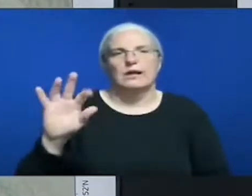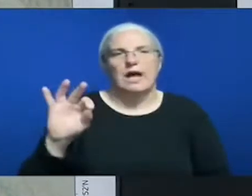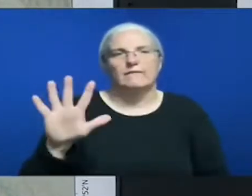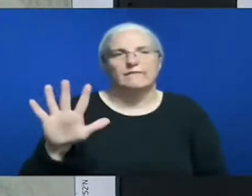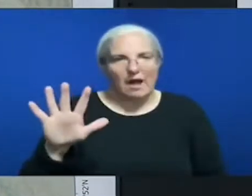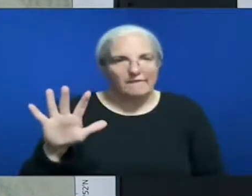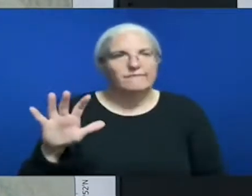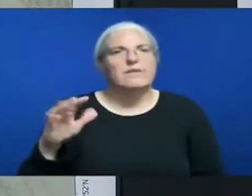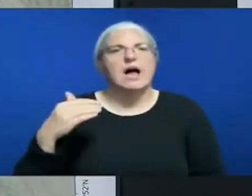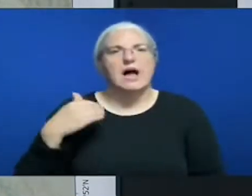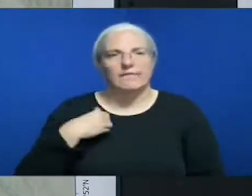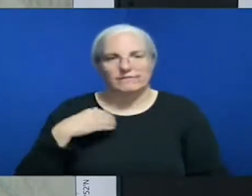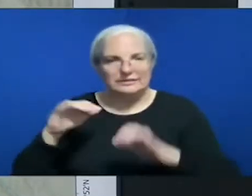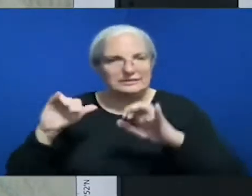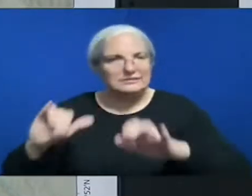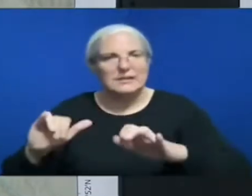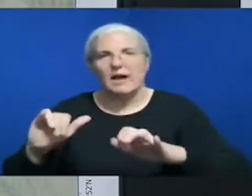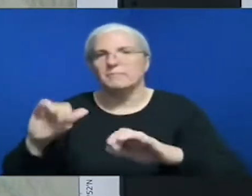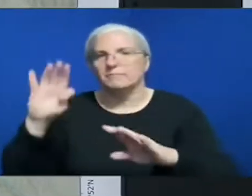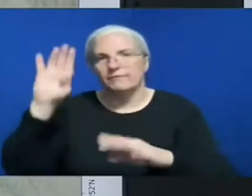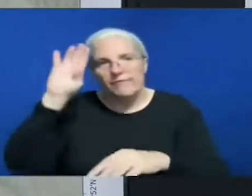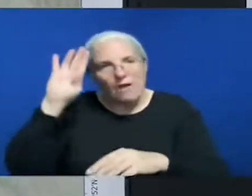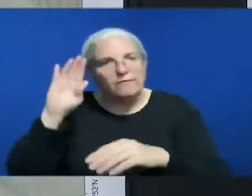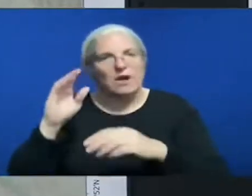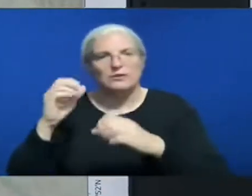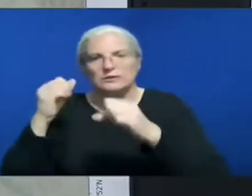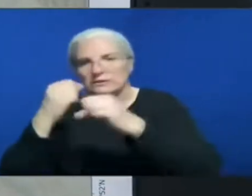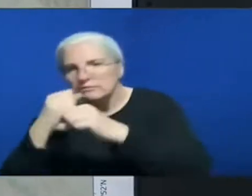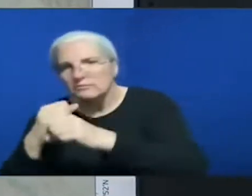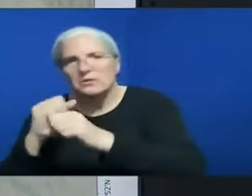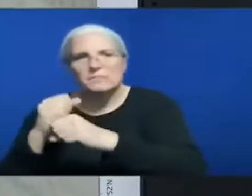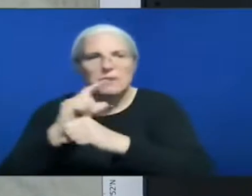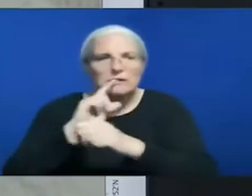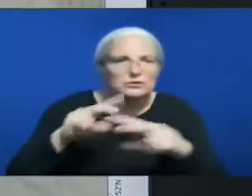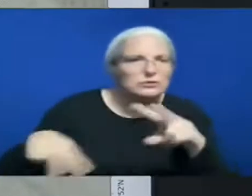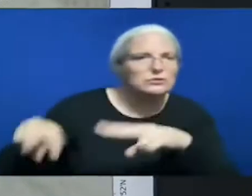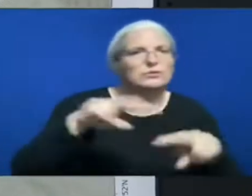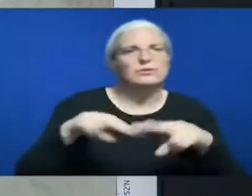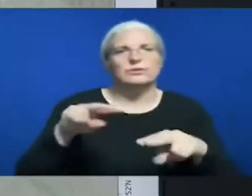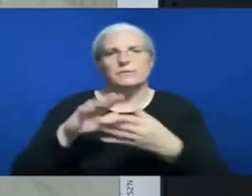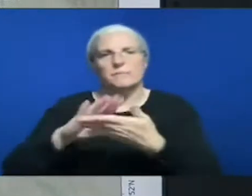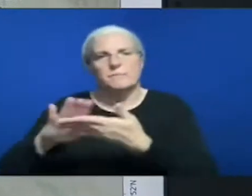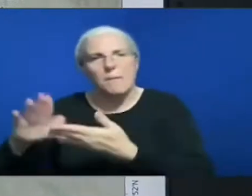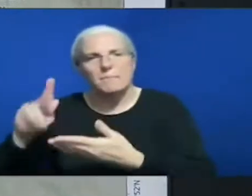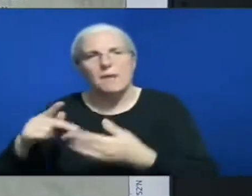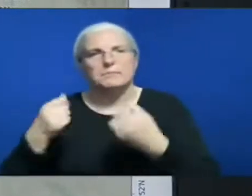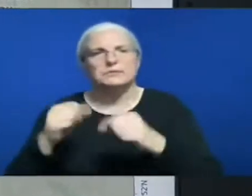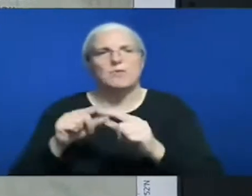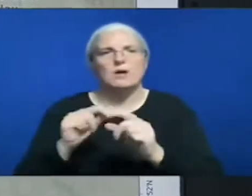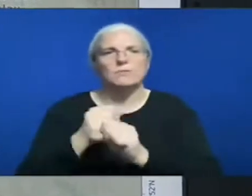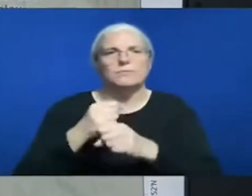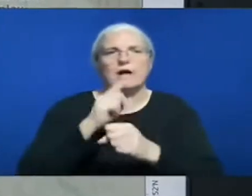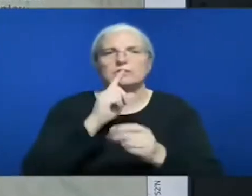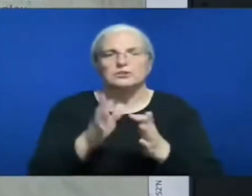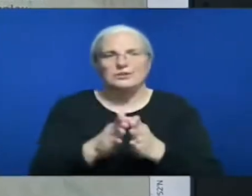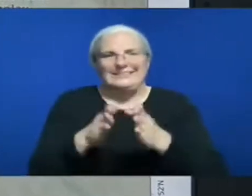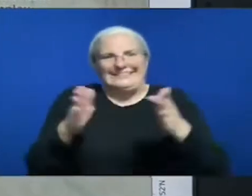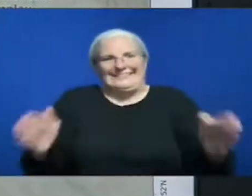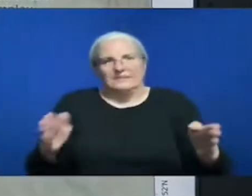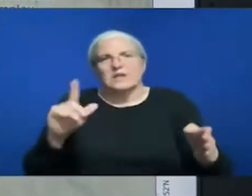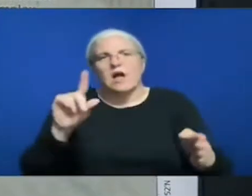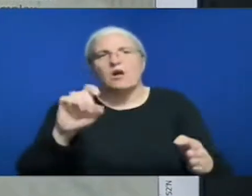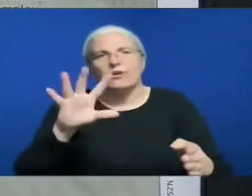up trying to you know get the 150 foot mop up on our control features and that continued all the way around